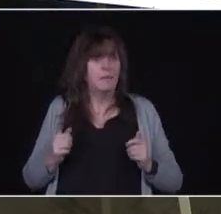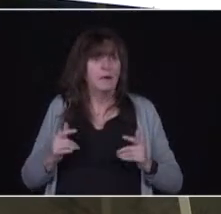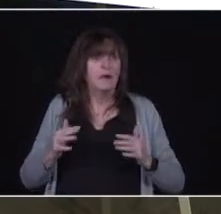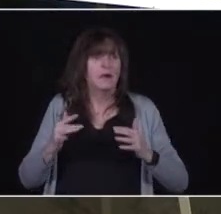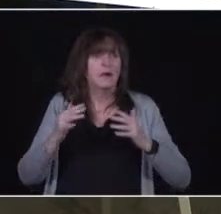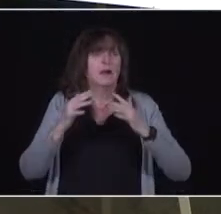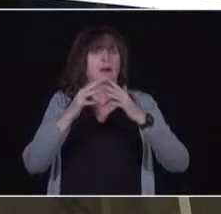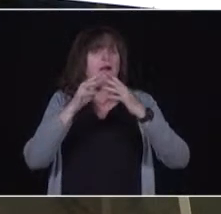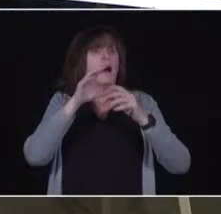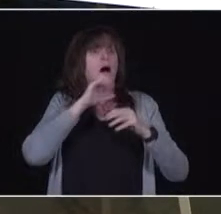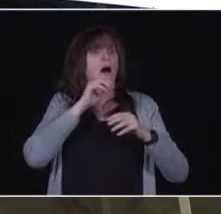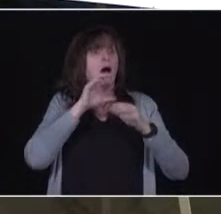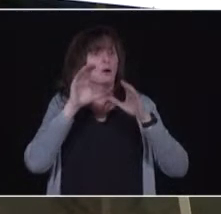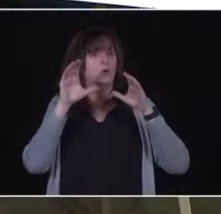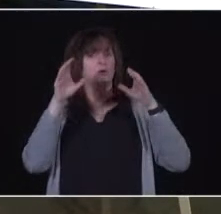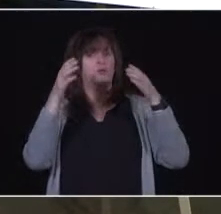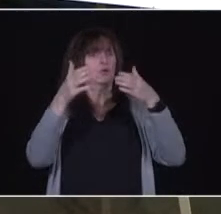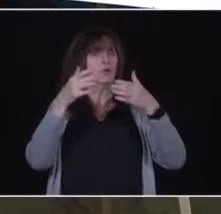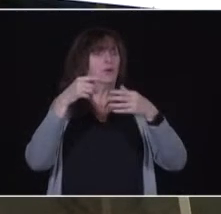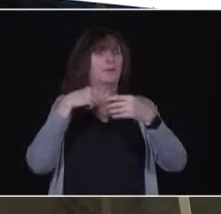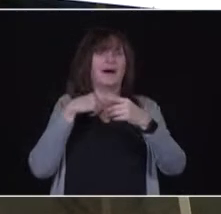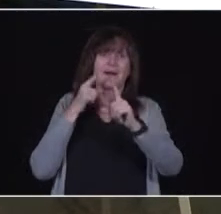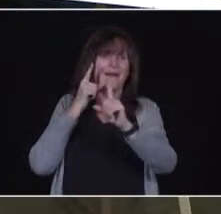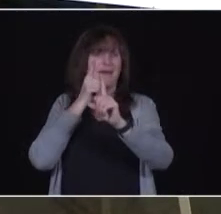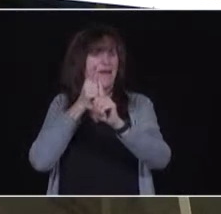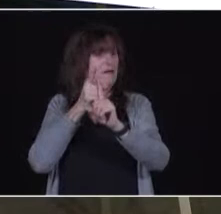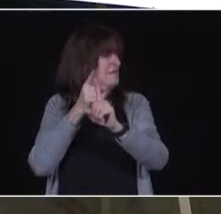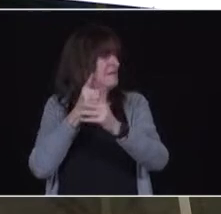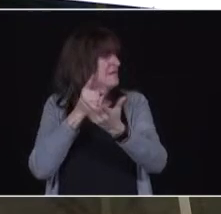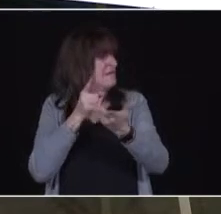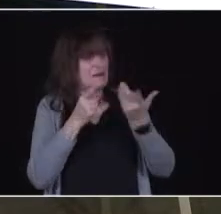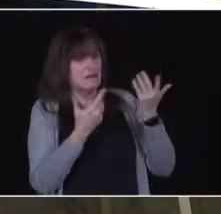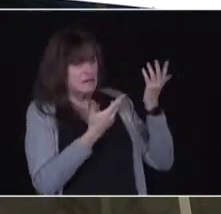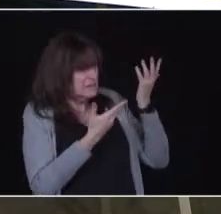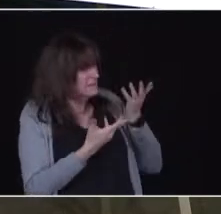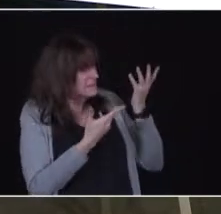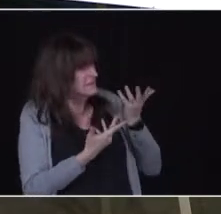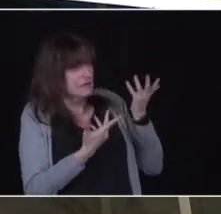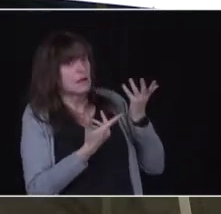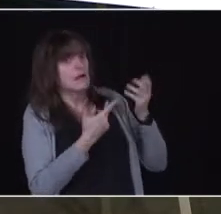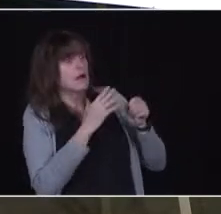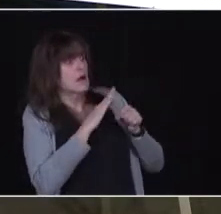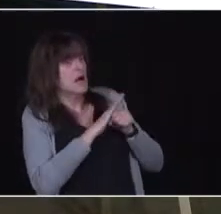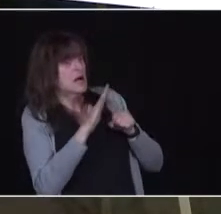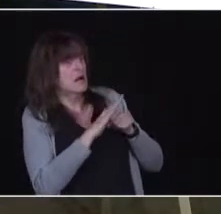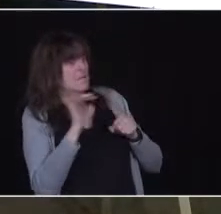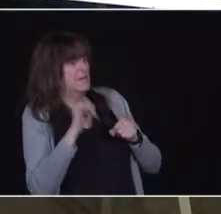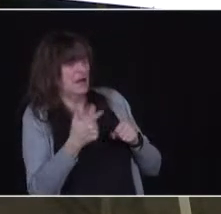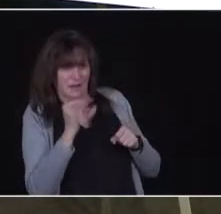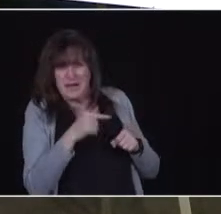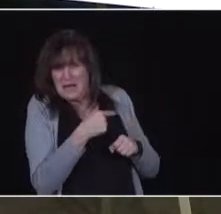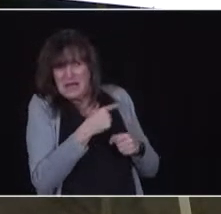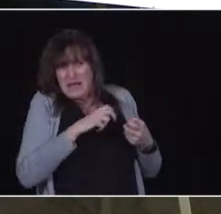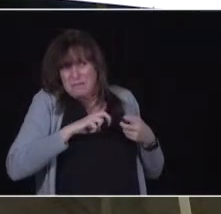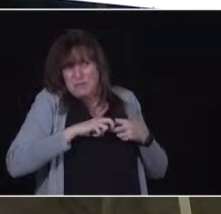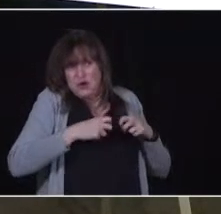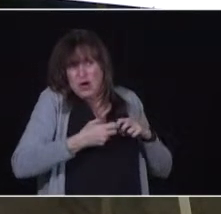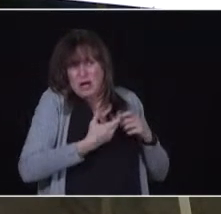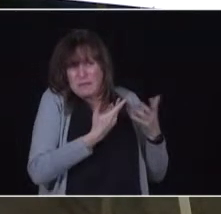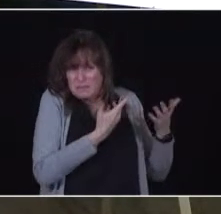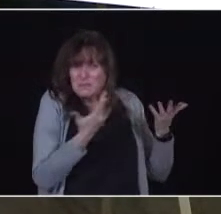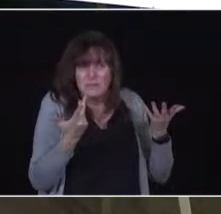because of the instability of the supply of vaccines. as I said, third week in March, we start with those 80 years old and older.